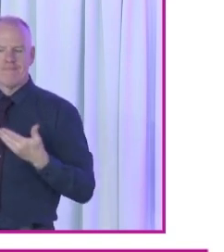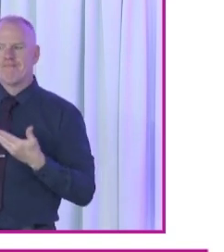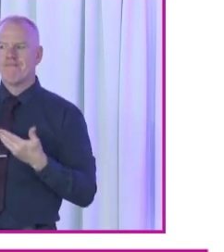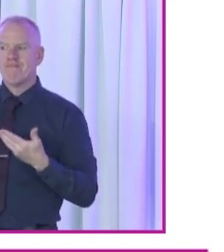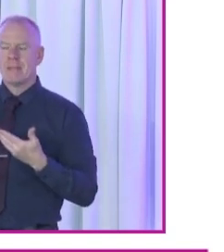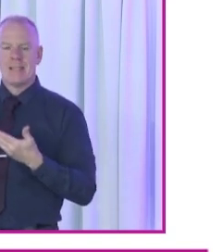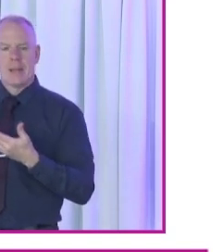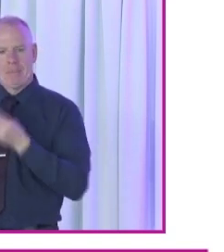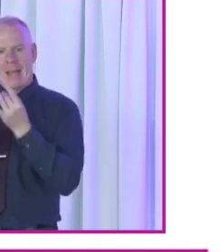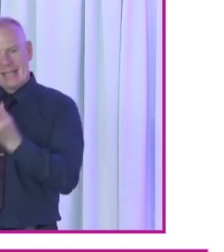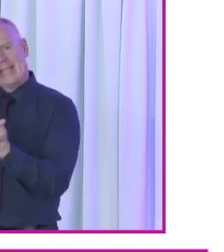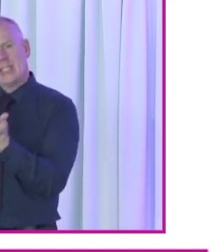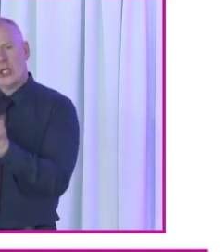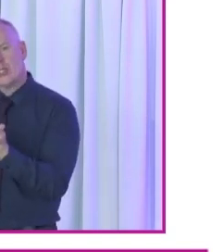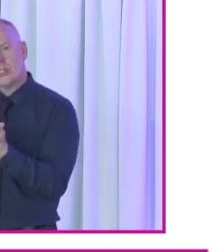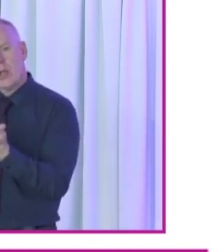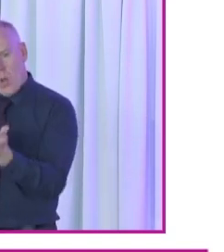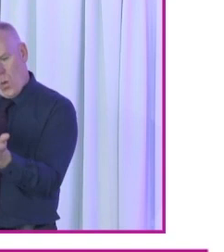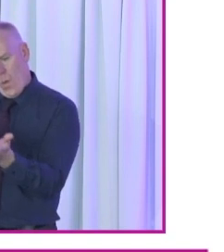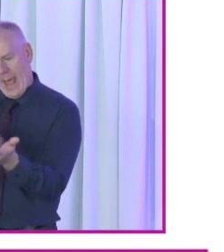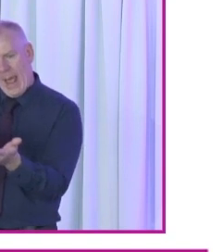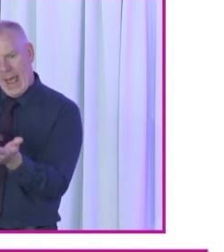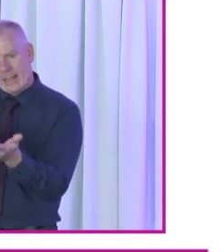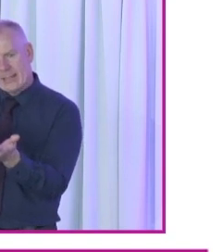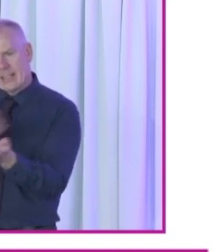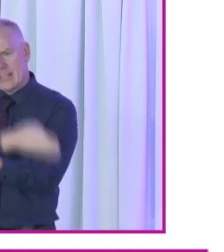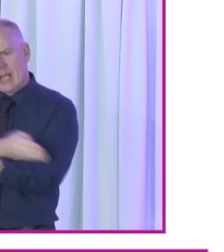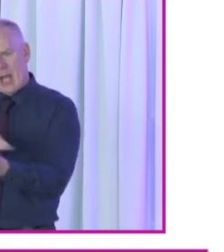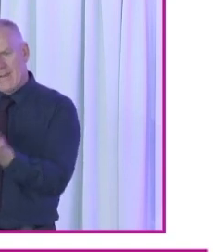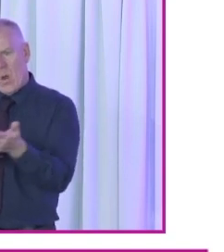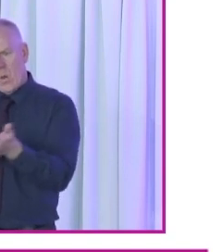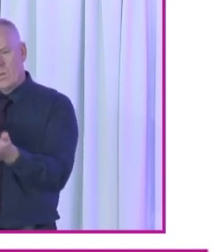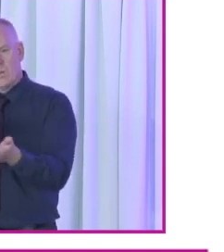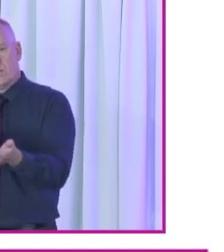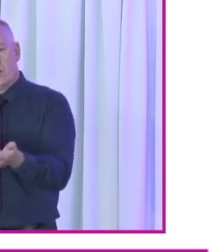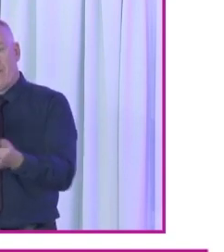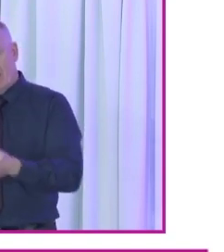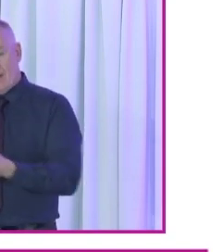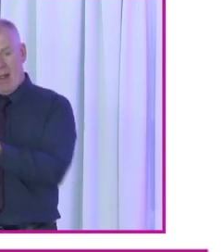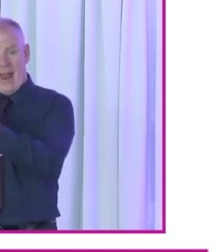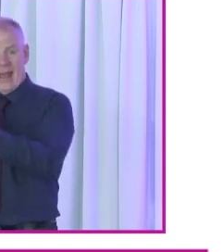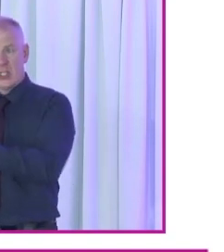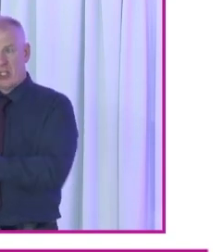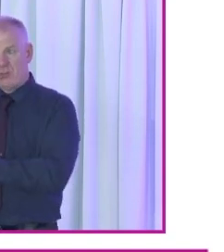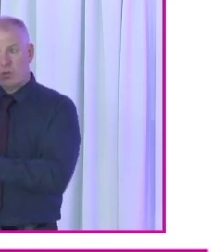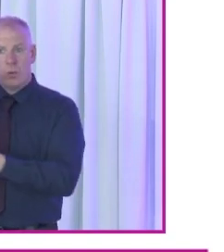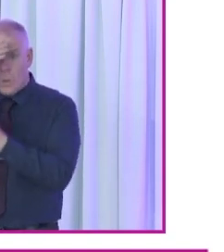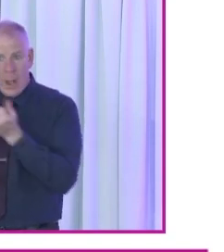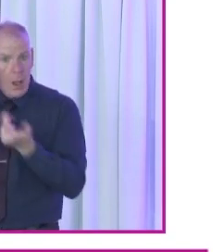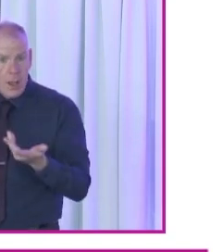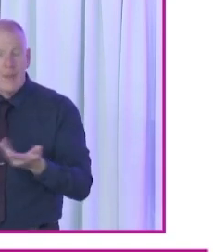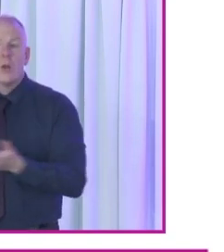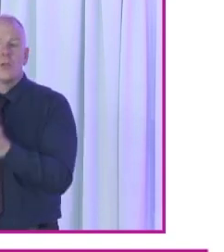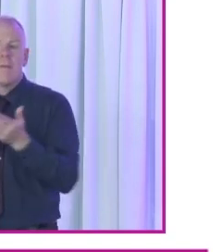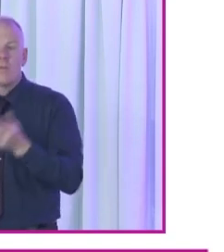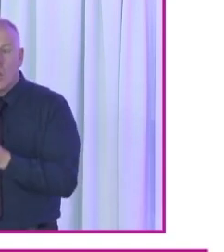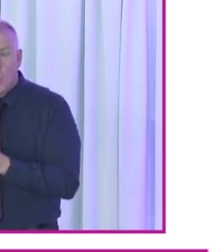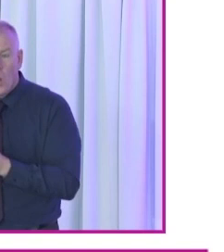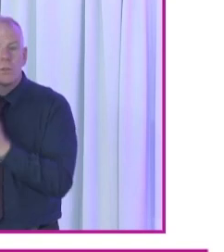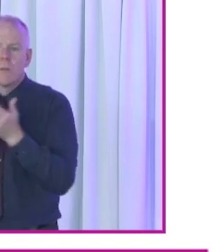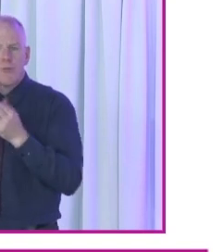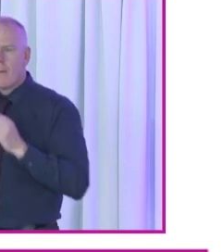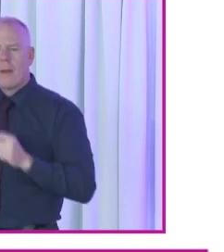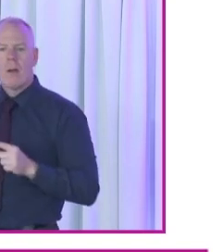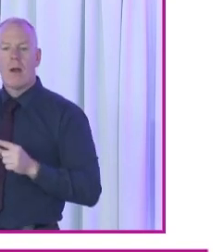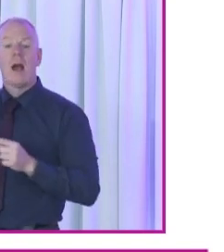the decision making about when we set the voting. So the election for, and for all you, well, for some of you who might remember,